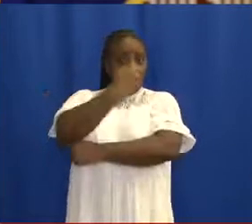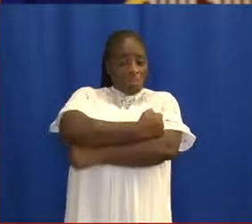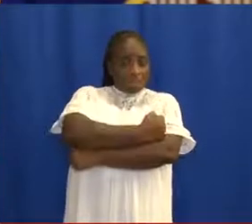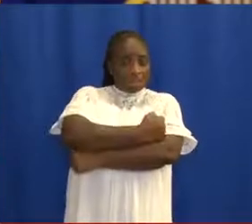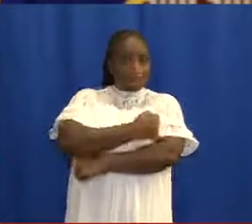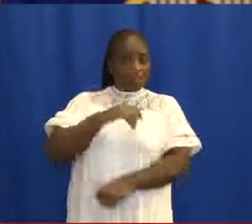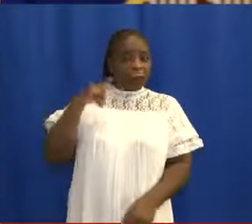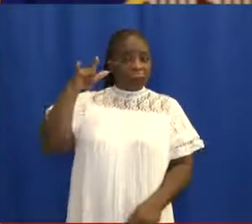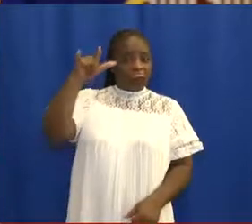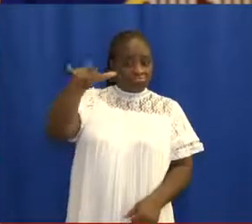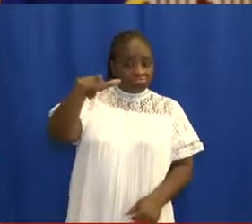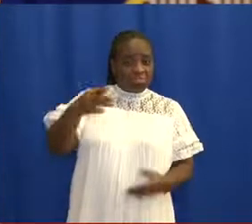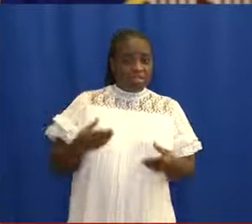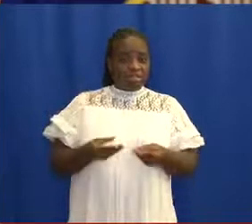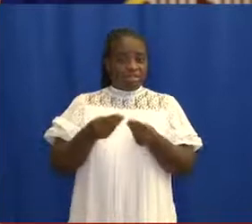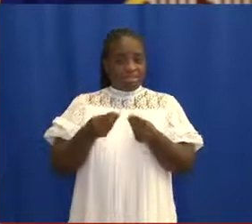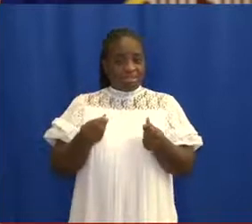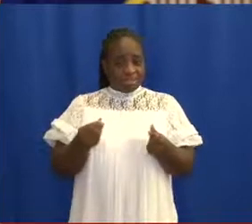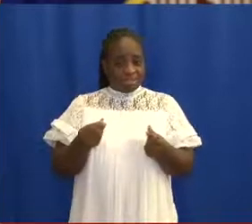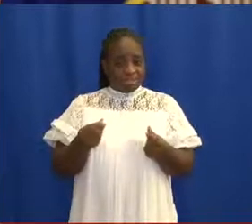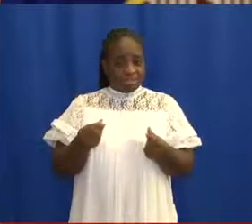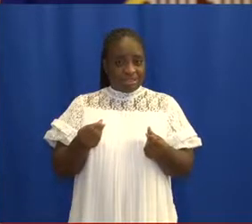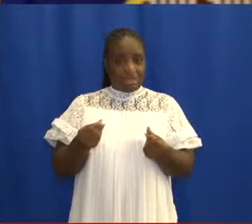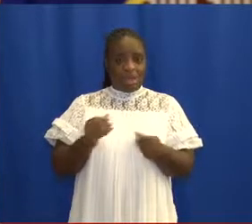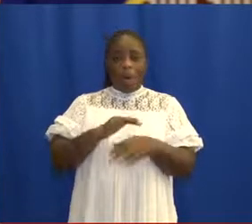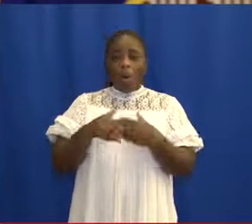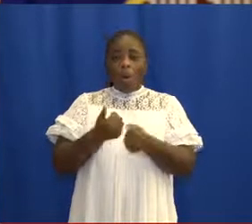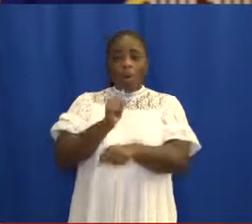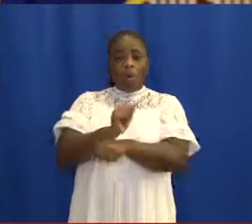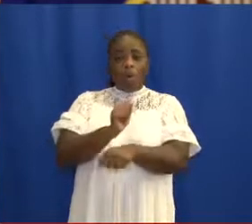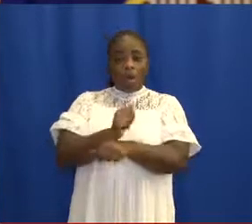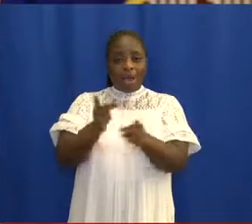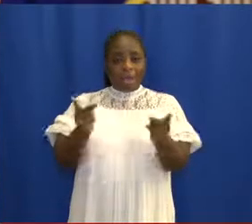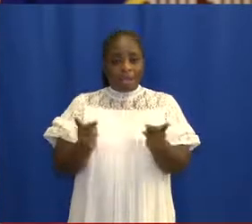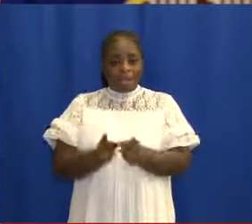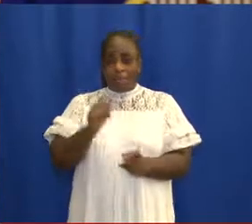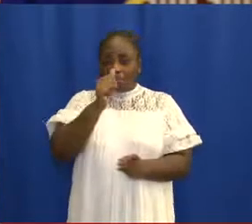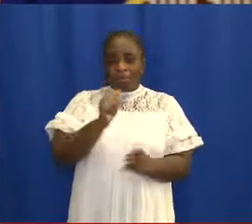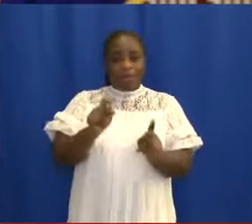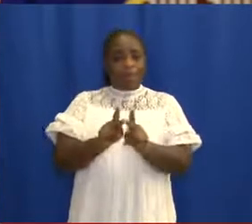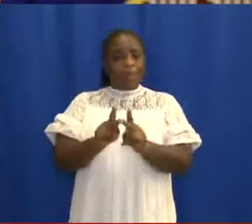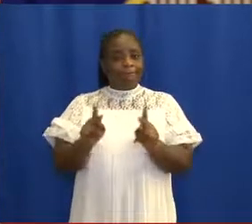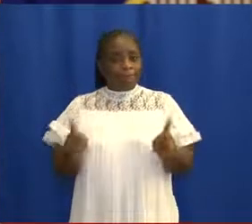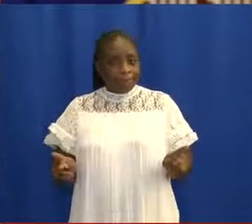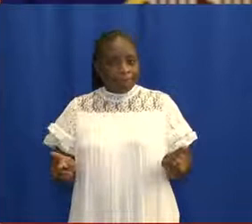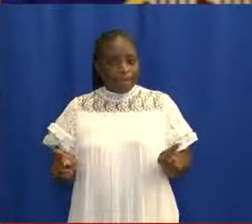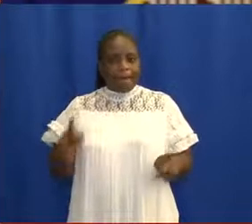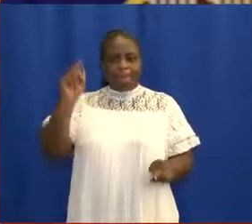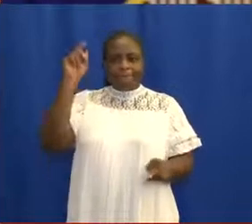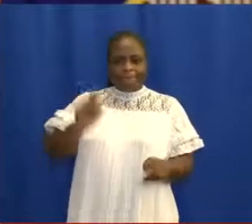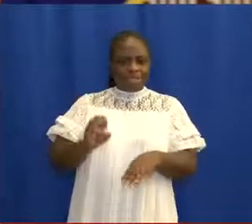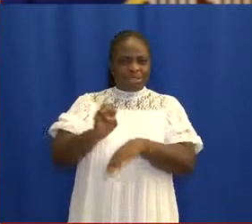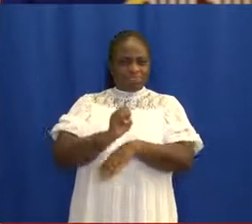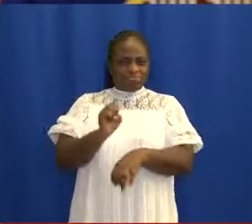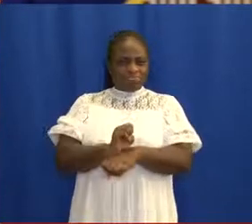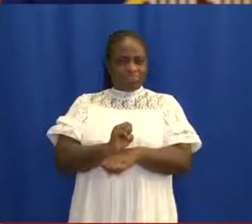and sea remain closed. All workplaces, public and private, must employ a